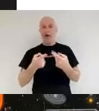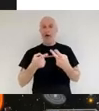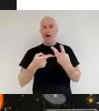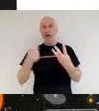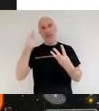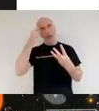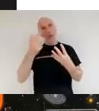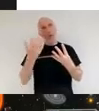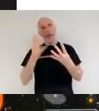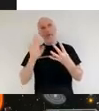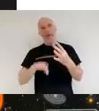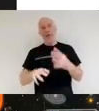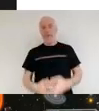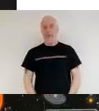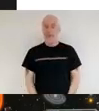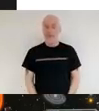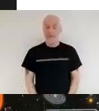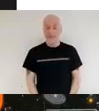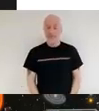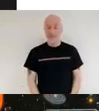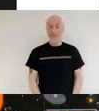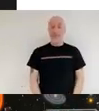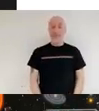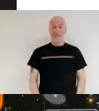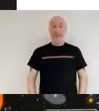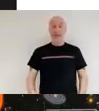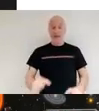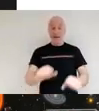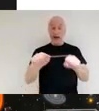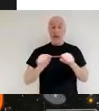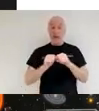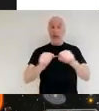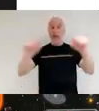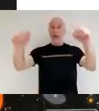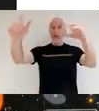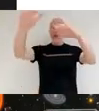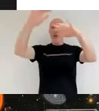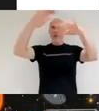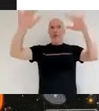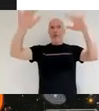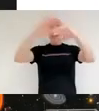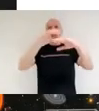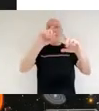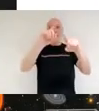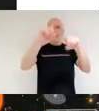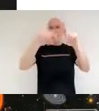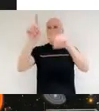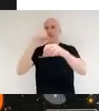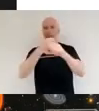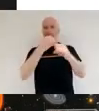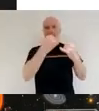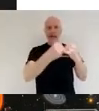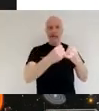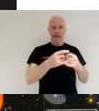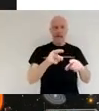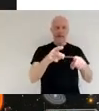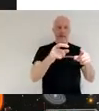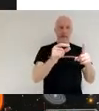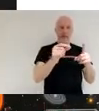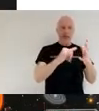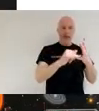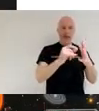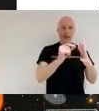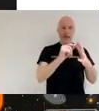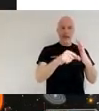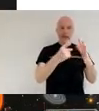sources of gas within our universe so i've mentioned spectroscopy quite a lot and i don't know if we've got any a level physics